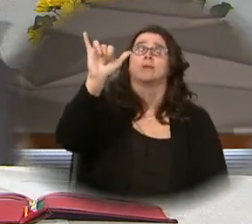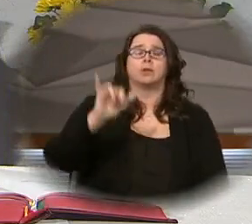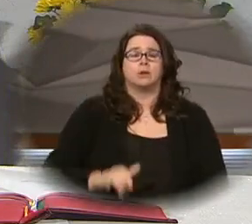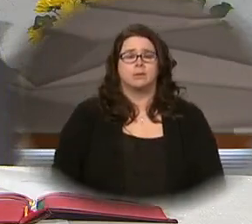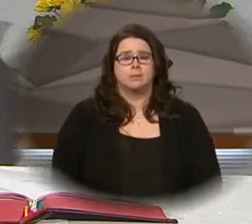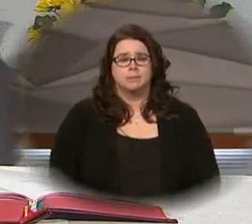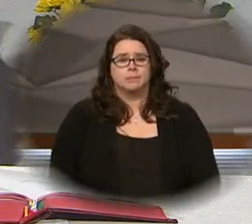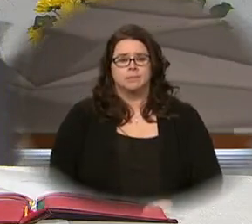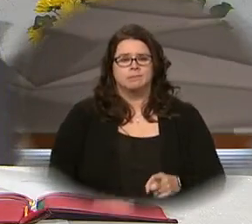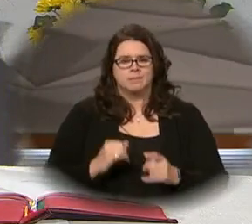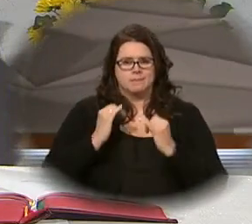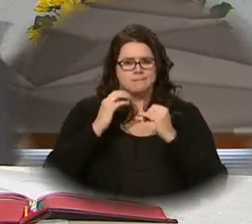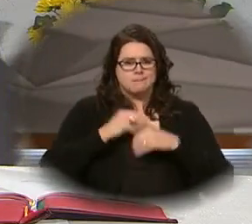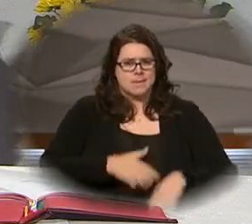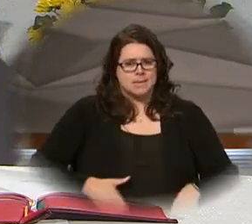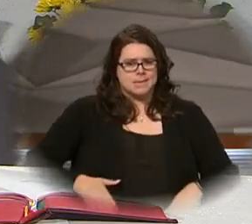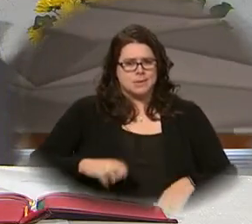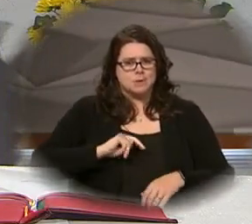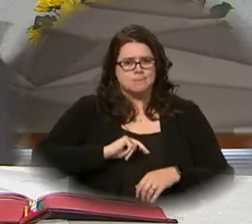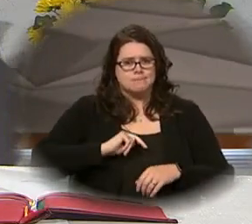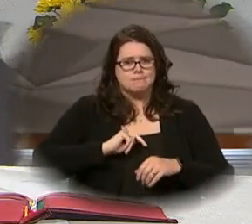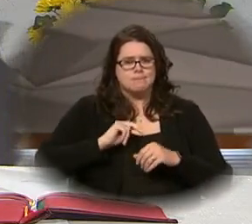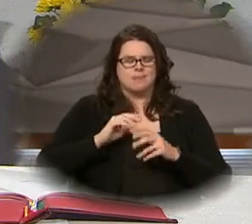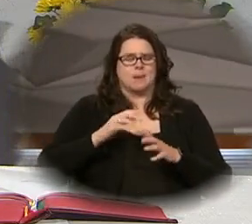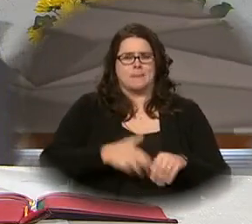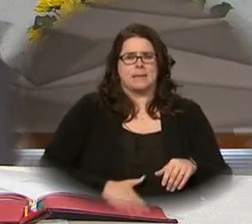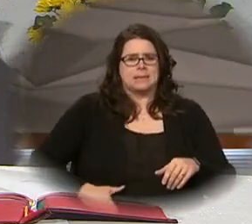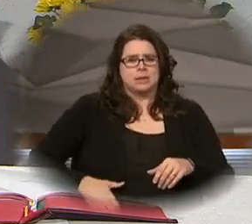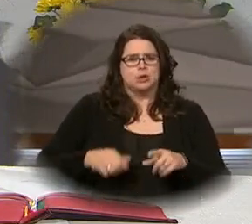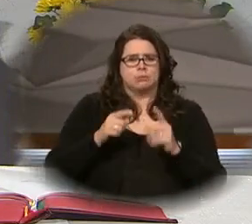Lord, wash away my iniquities and cleanse me of my sins.